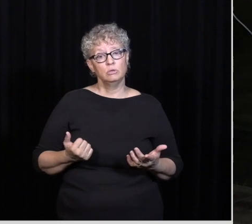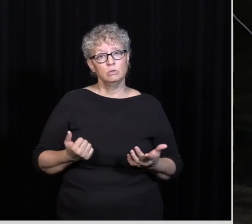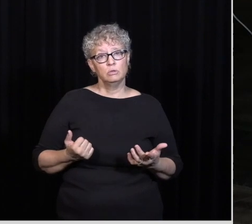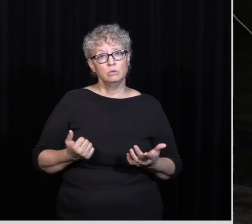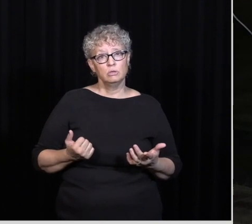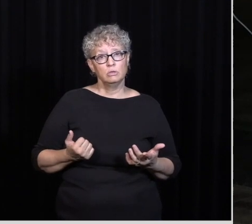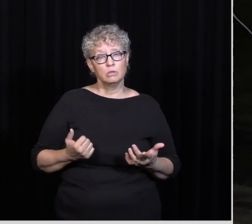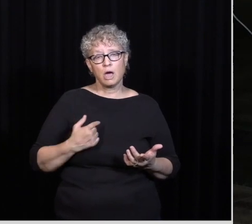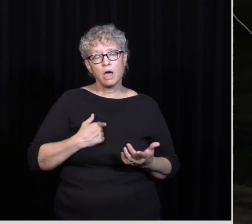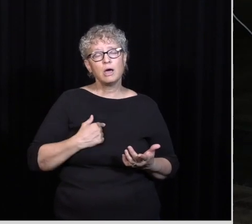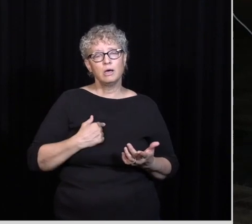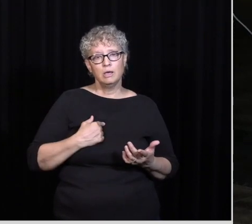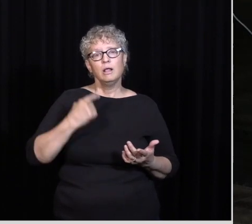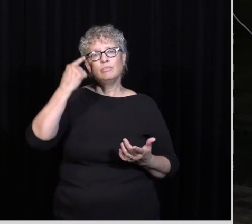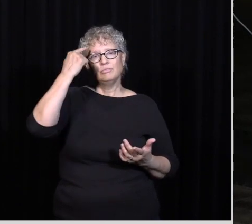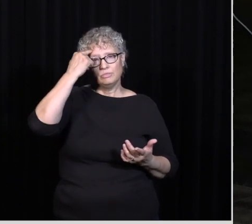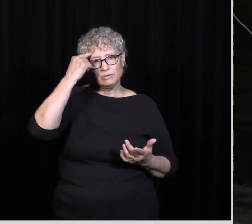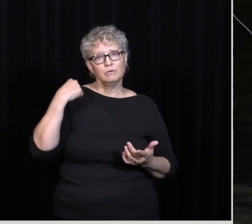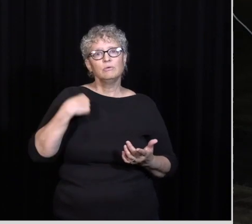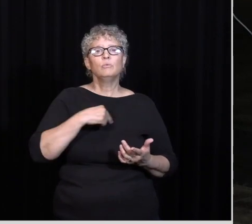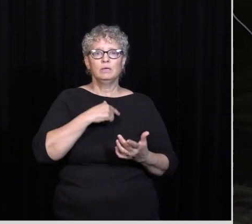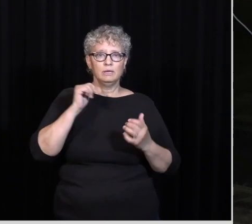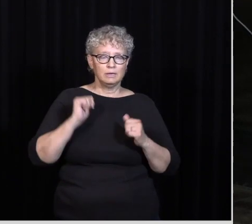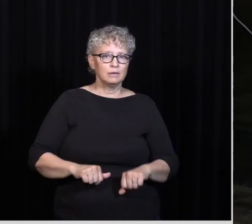I Think That We Could All Do With